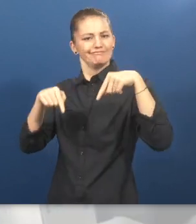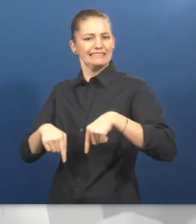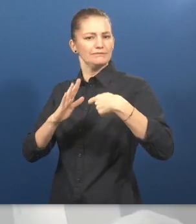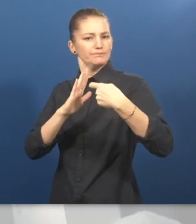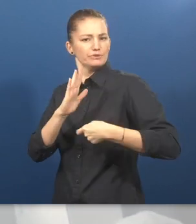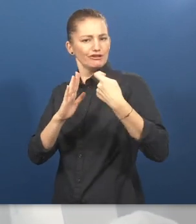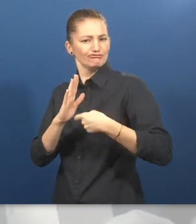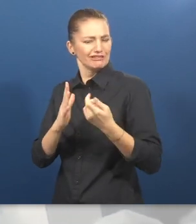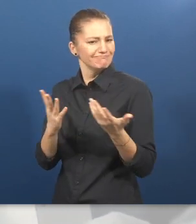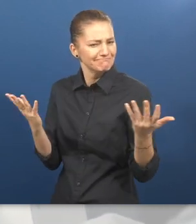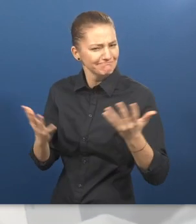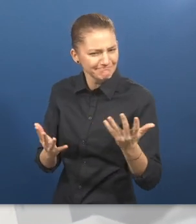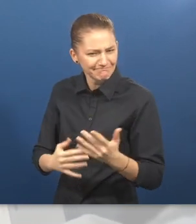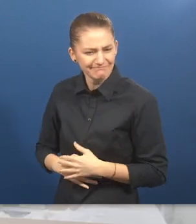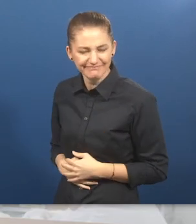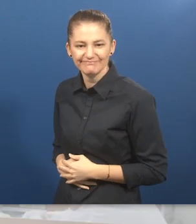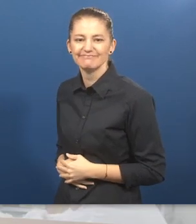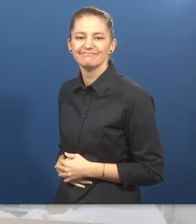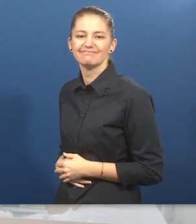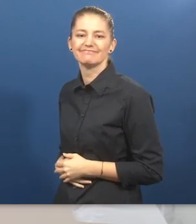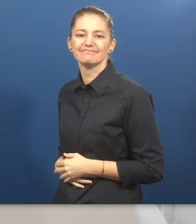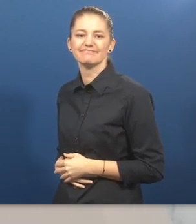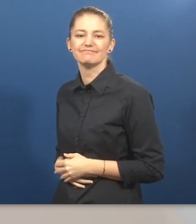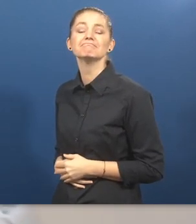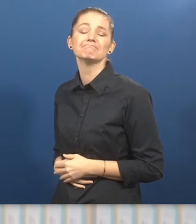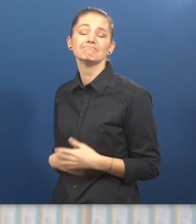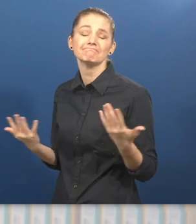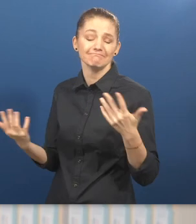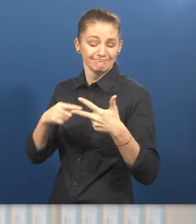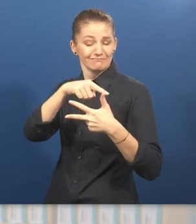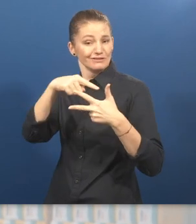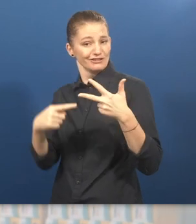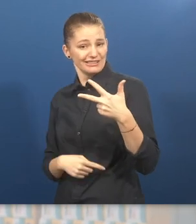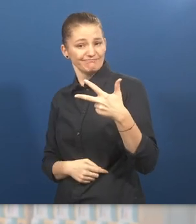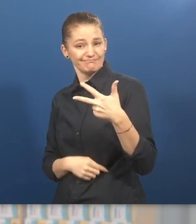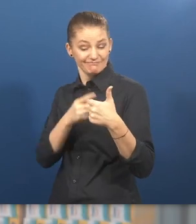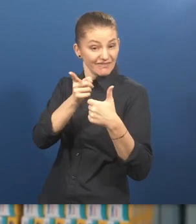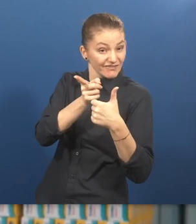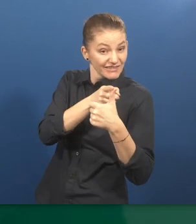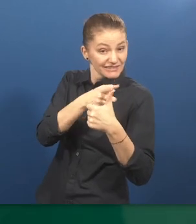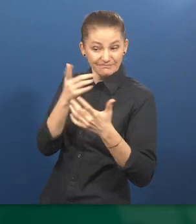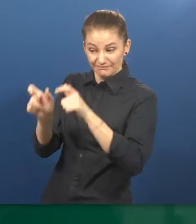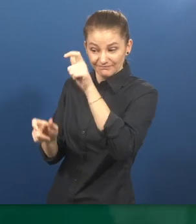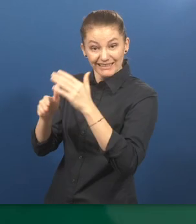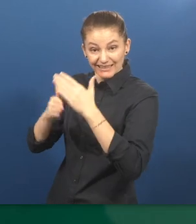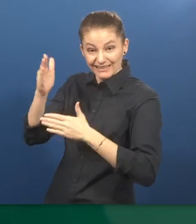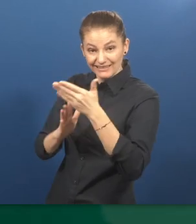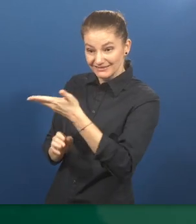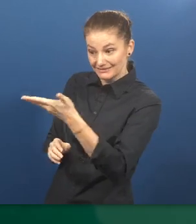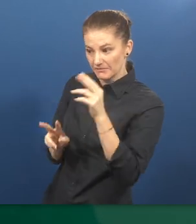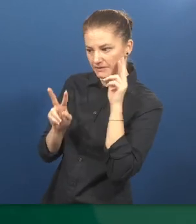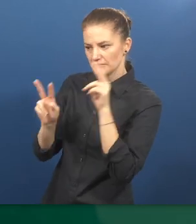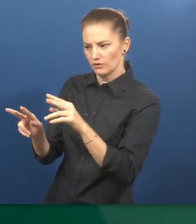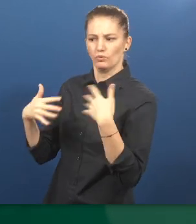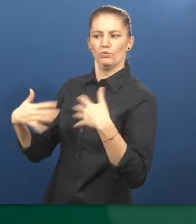about MyAbilityTalent Program? Again, Wolfgang Kovac. Wolfgang There's three main